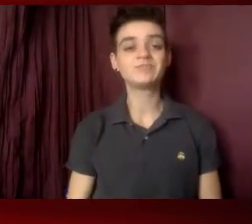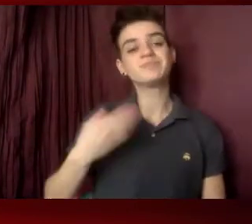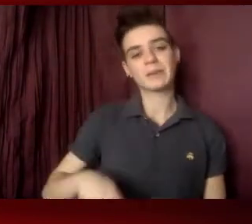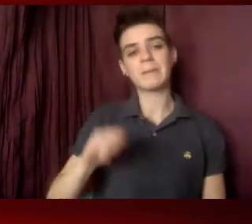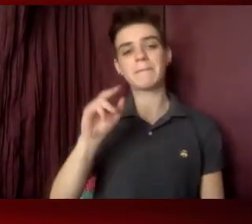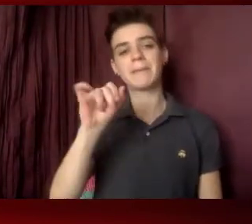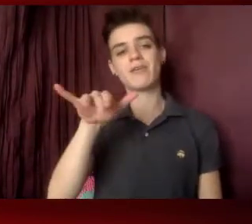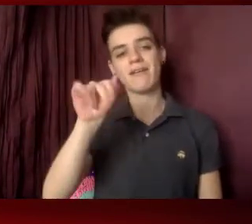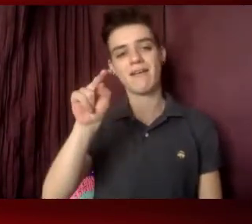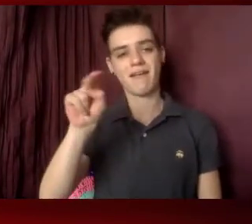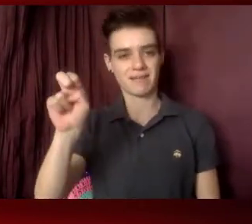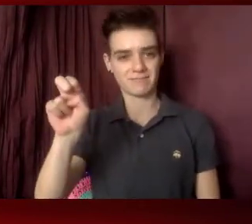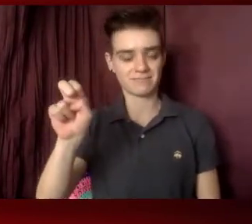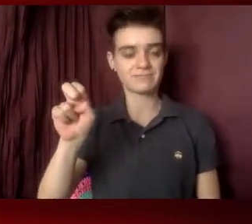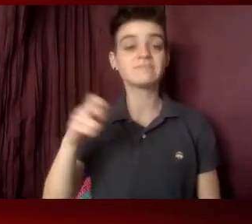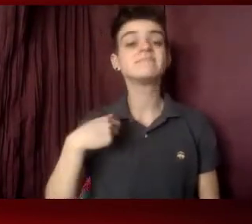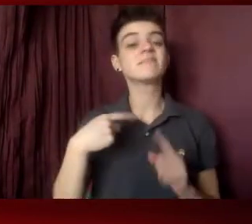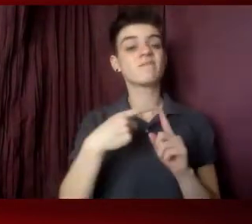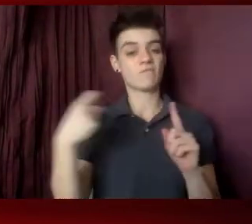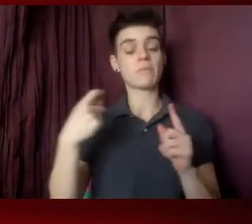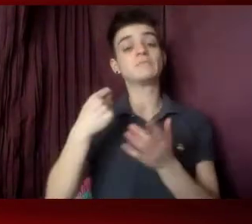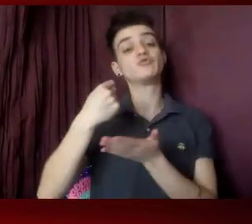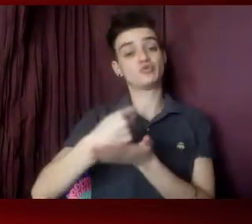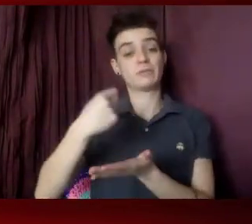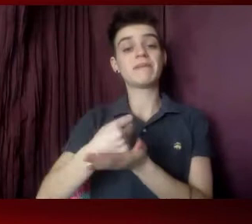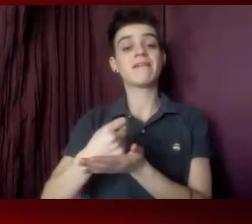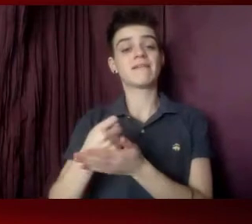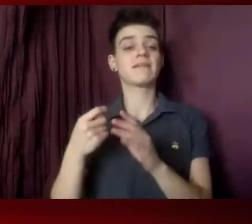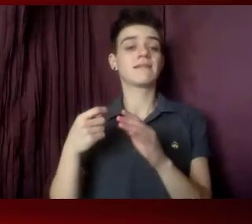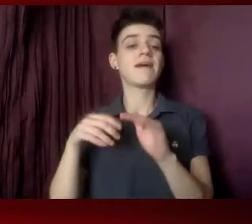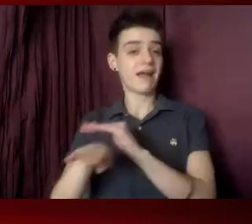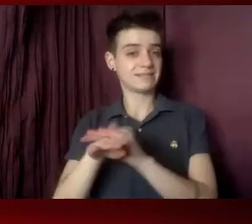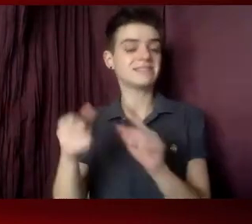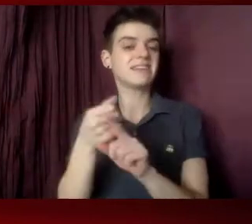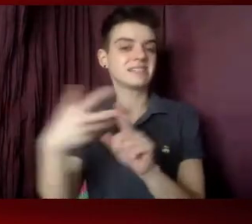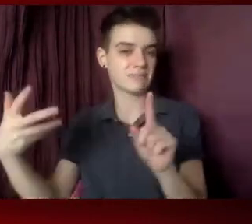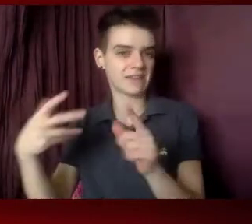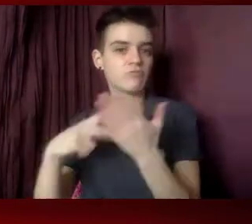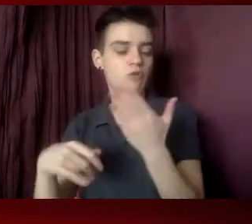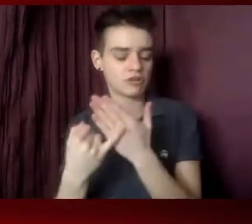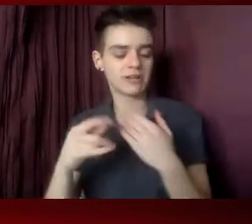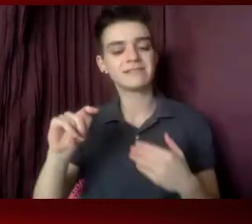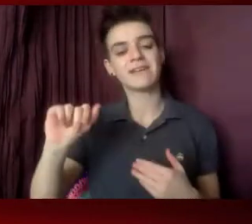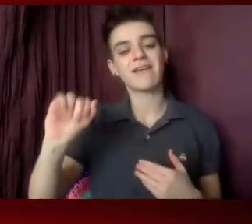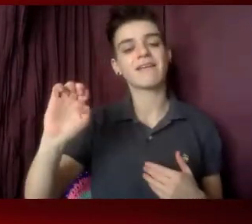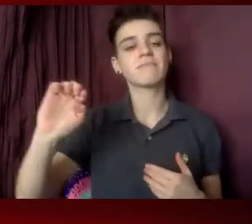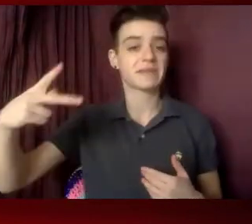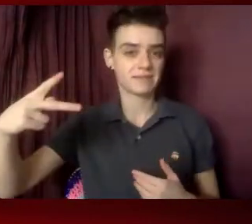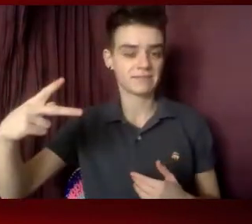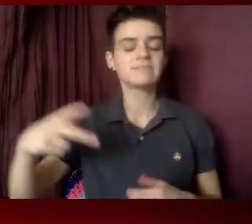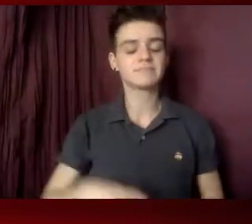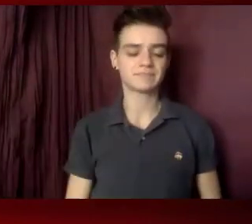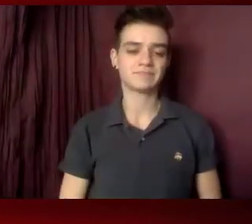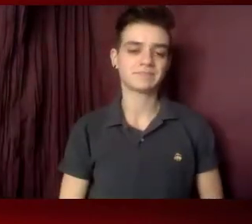Marianne. I am from the Treatment Access Expansion Project, an initiative of the Center for Health Law and